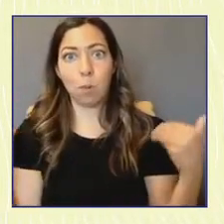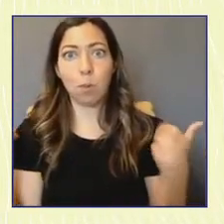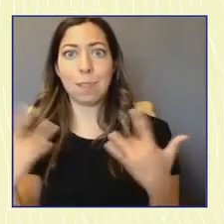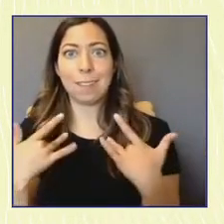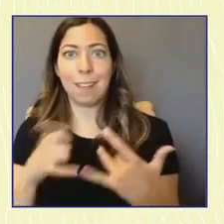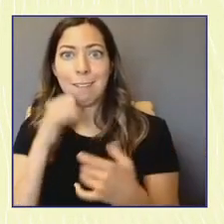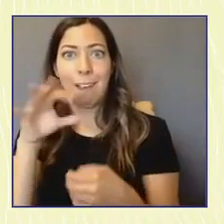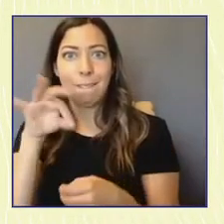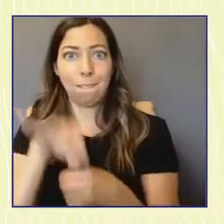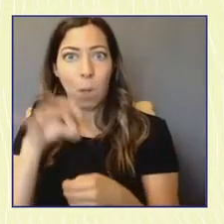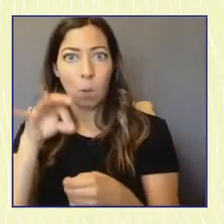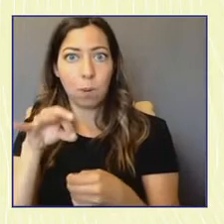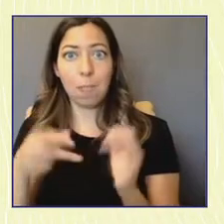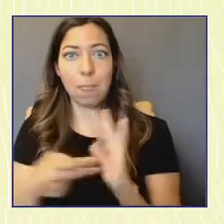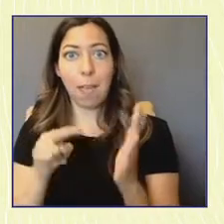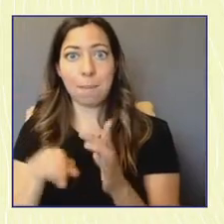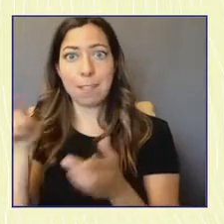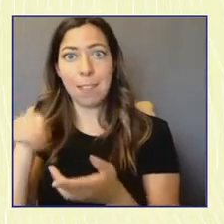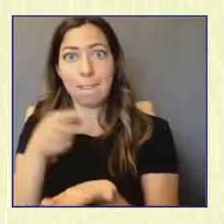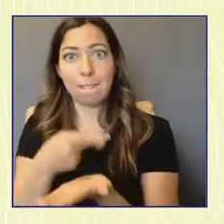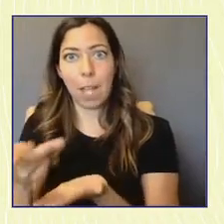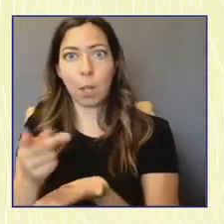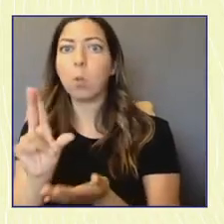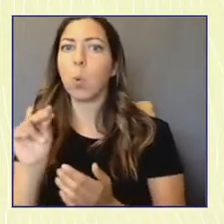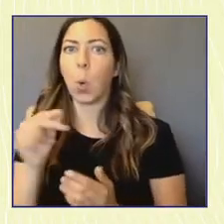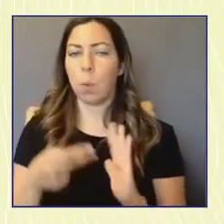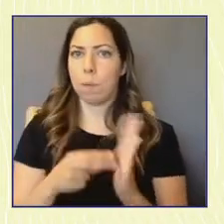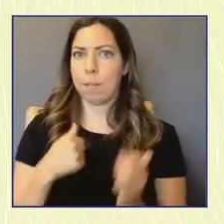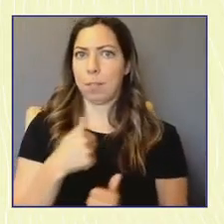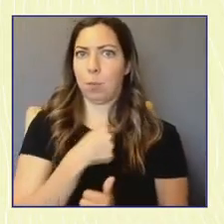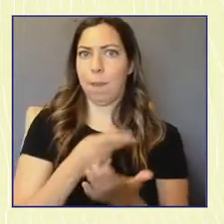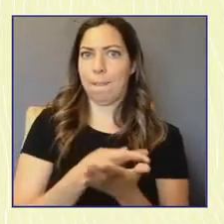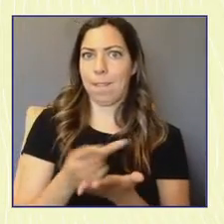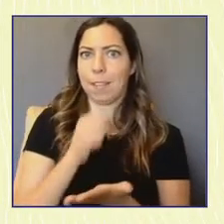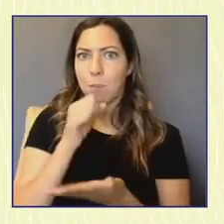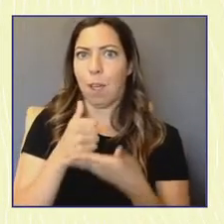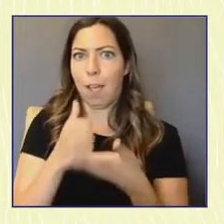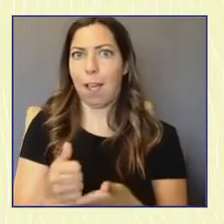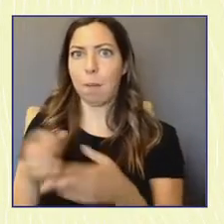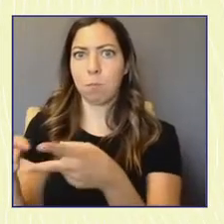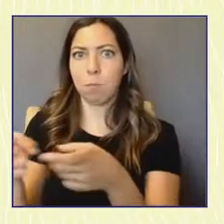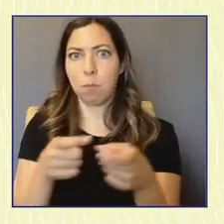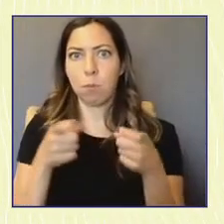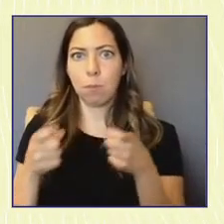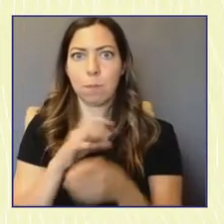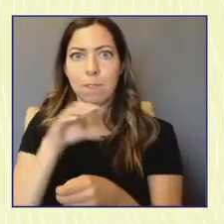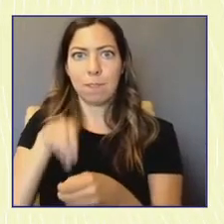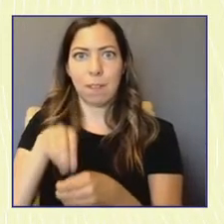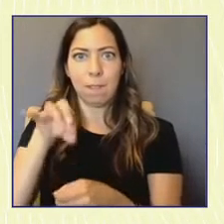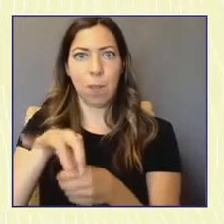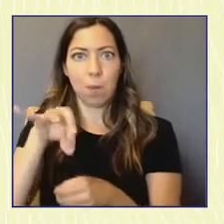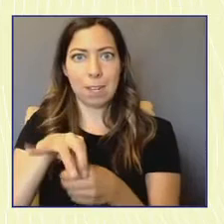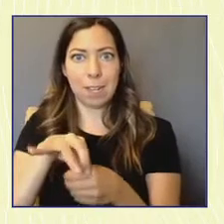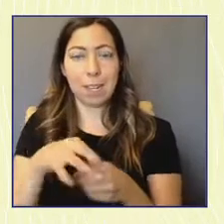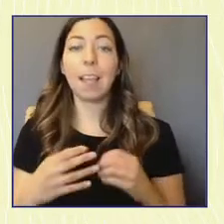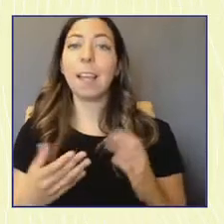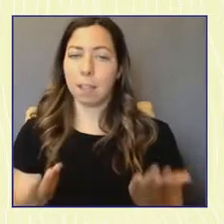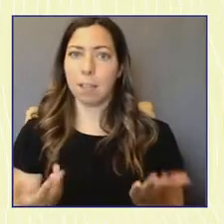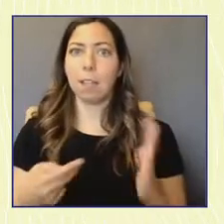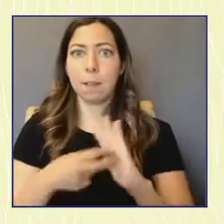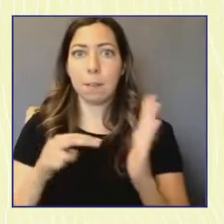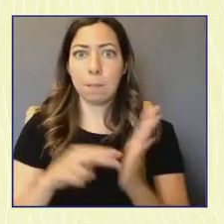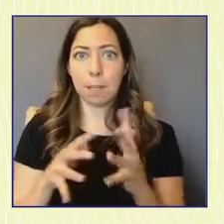It's ours. And as long as that's the case, we're not fulfilling the promise of an equitable and representative American democracy.